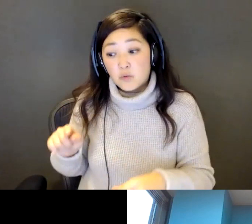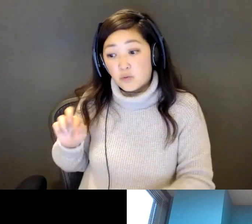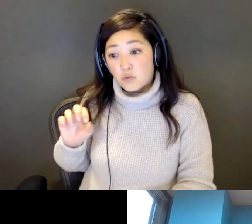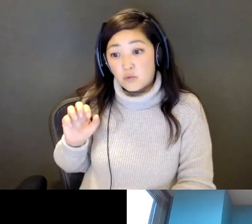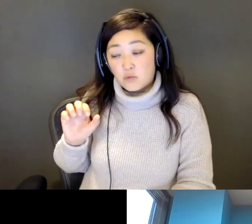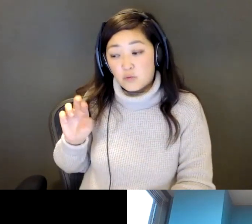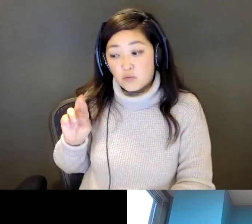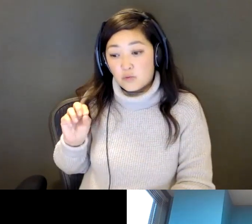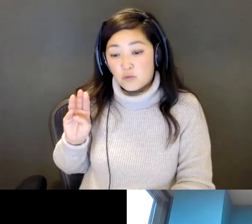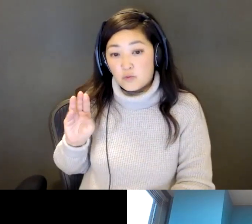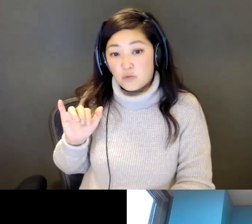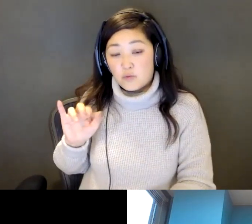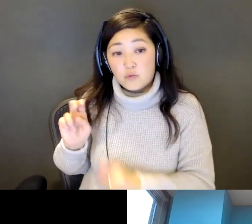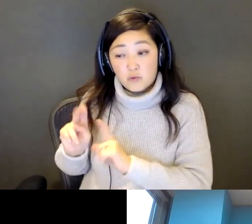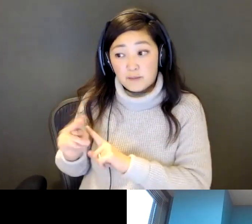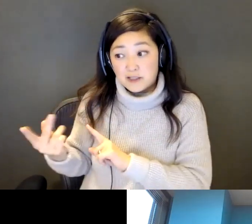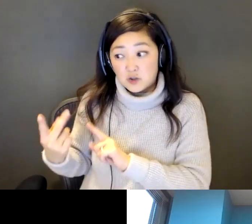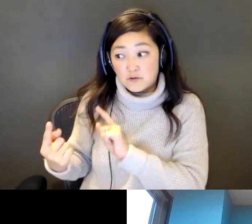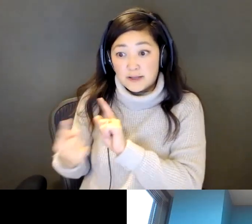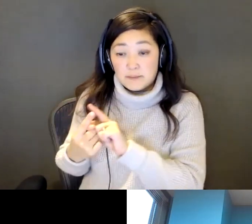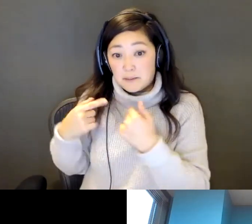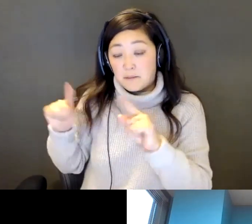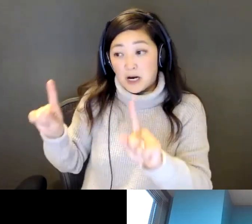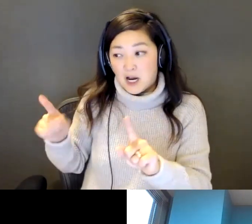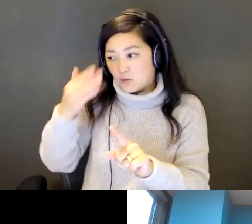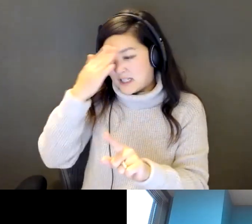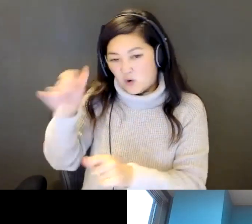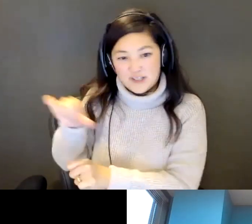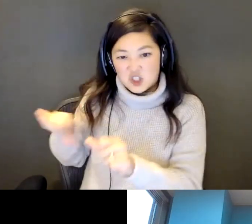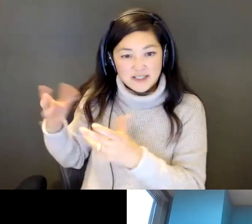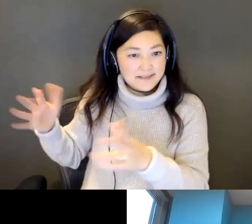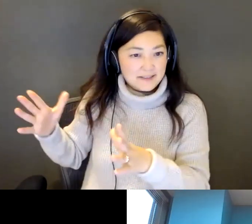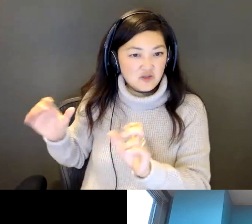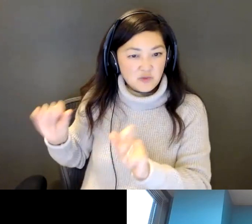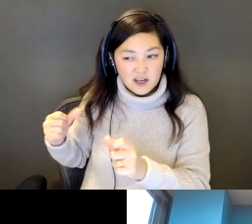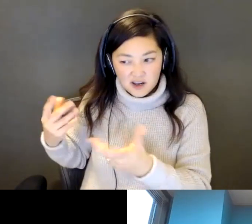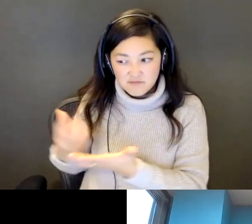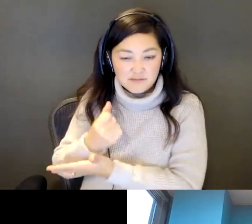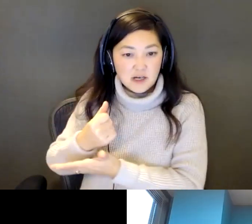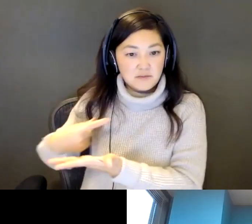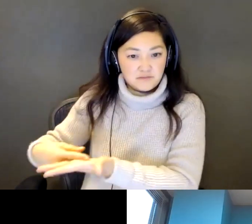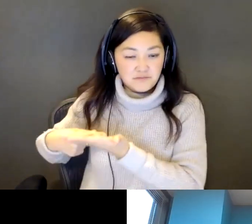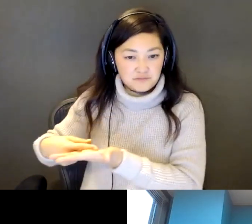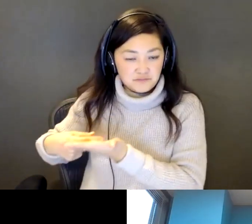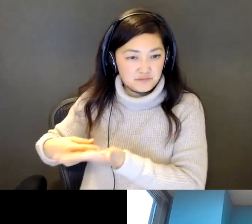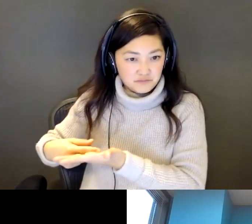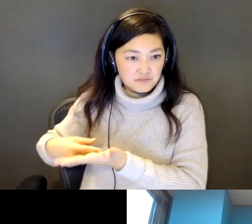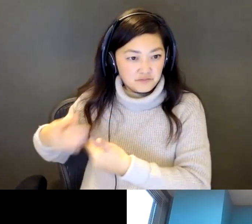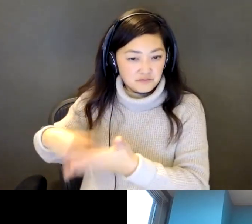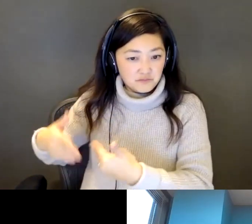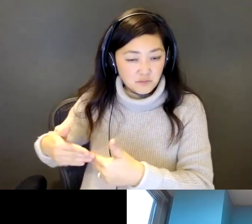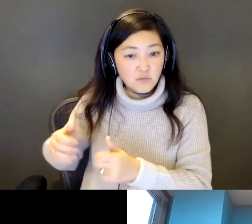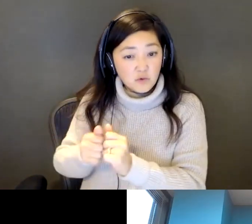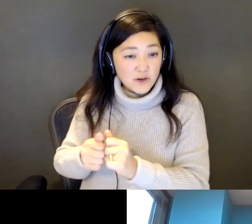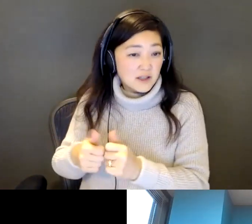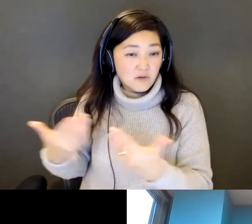met, we already knew each other a little bit and we could jump straight into the conversation guides that Morgan had provided us.